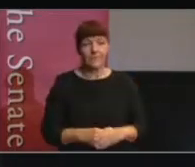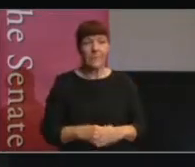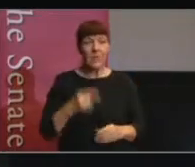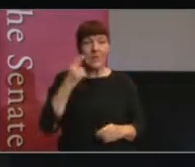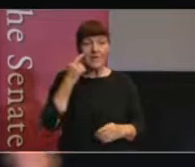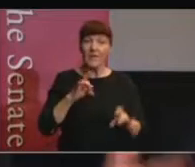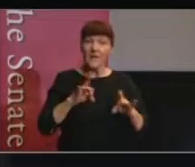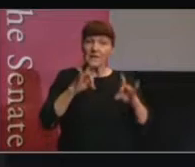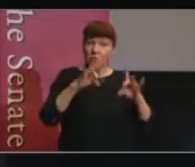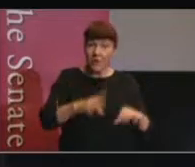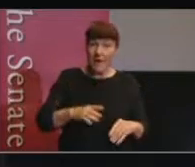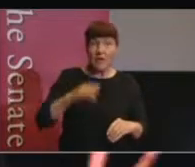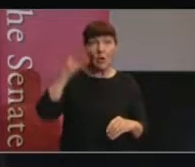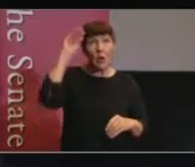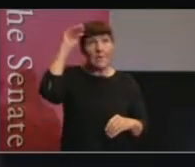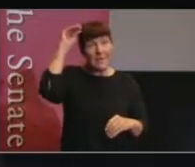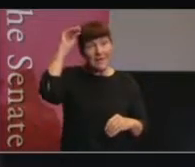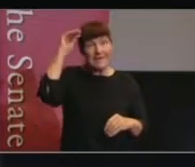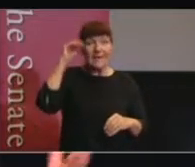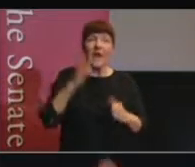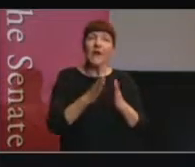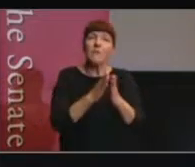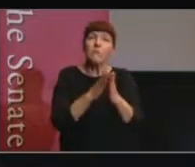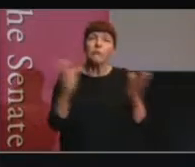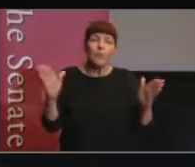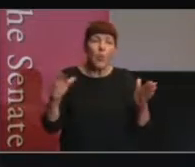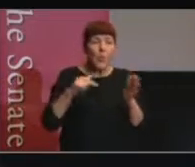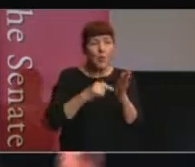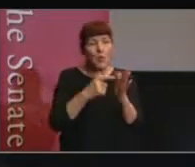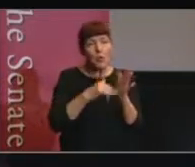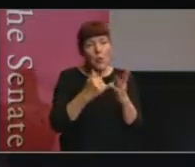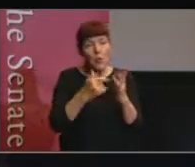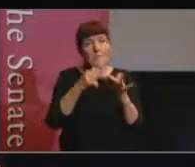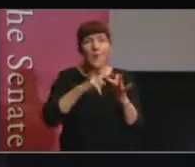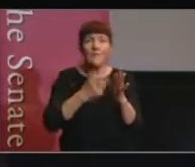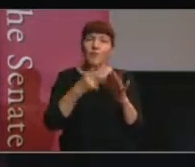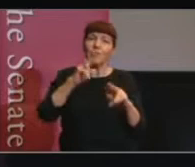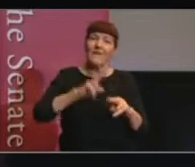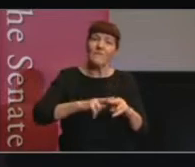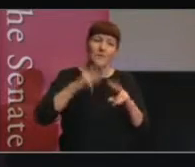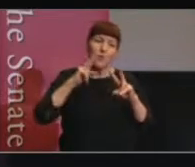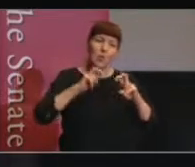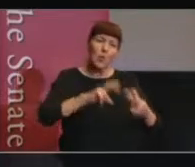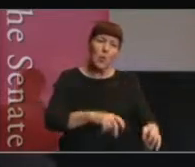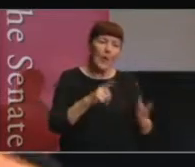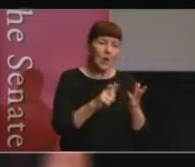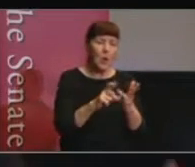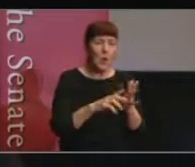committee really broad terms of reference to look at COVID-19 response, not just legislation,